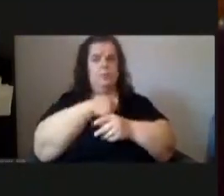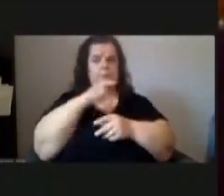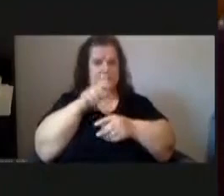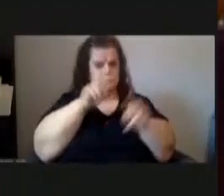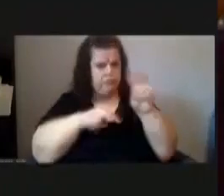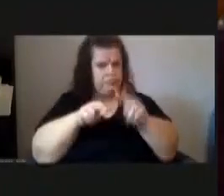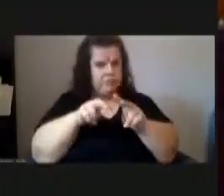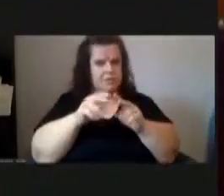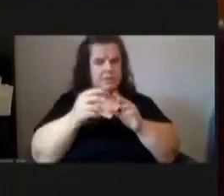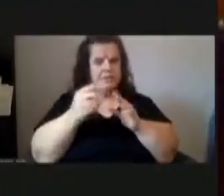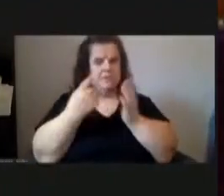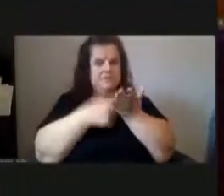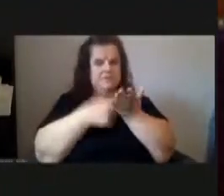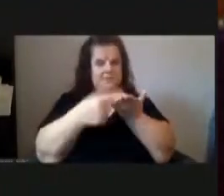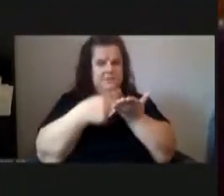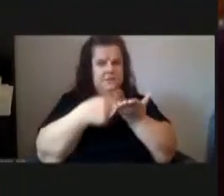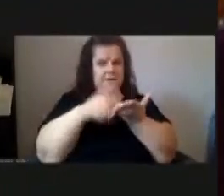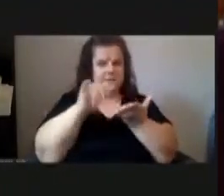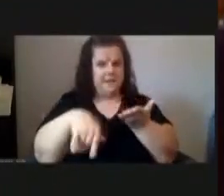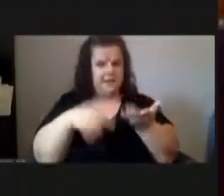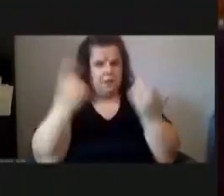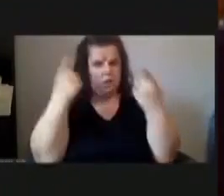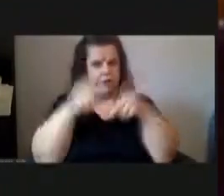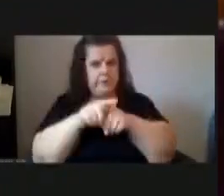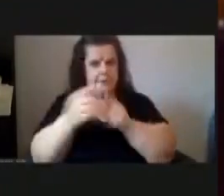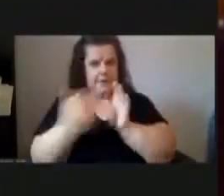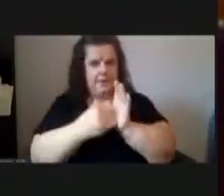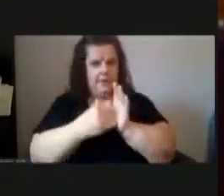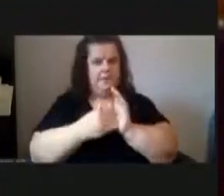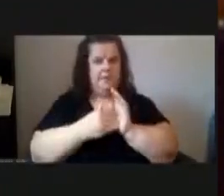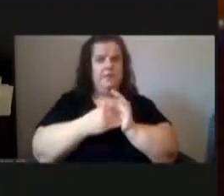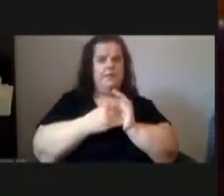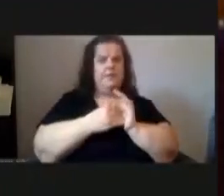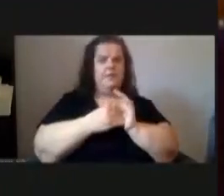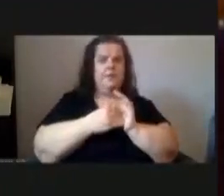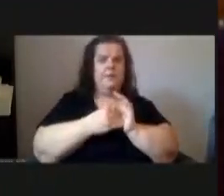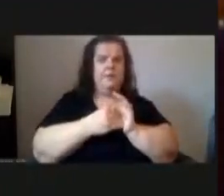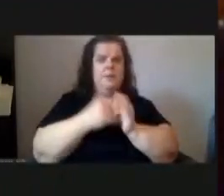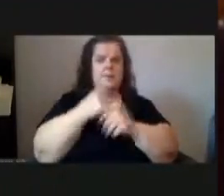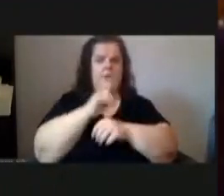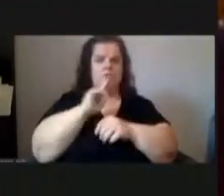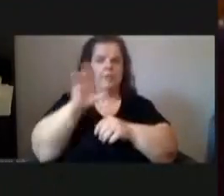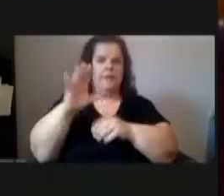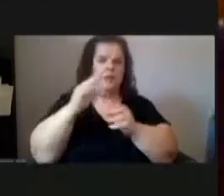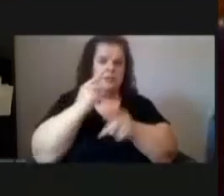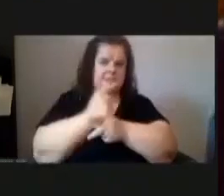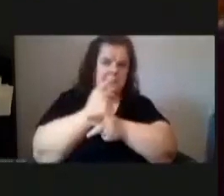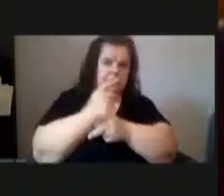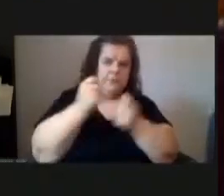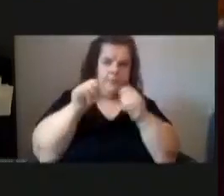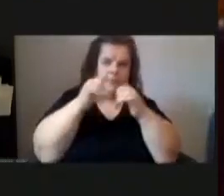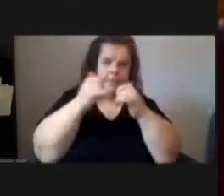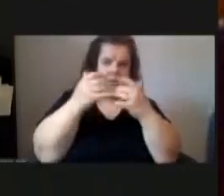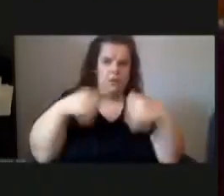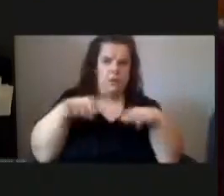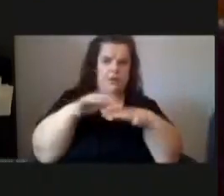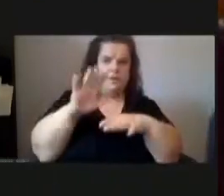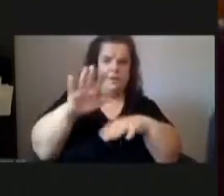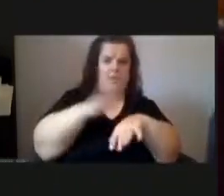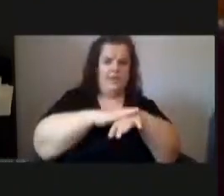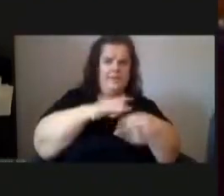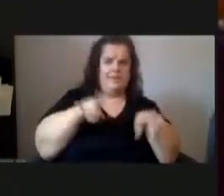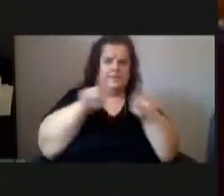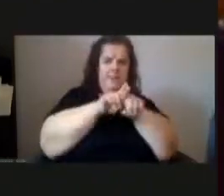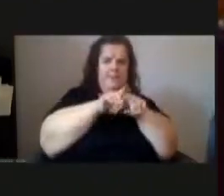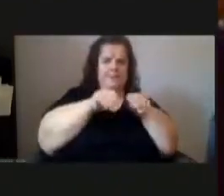that that whole you know idea of making sure they're maintaining the the playgrounds when they're on the same fields that we